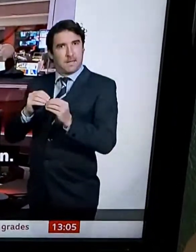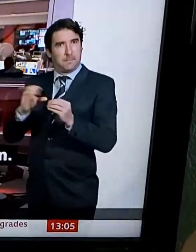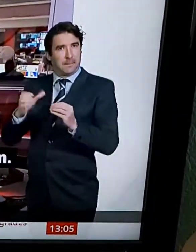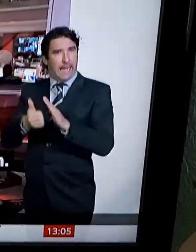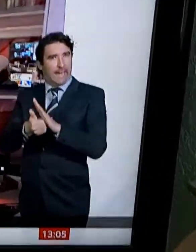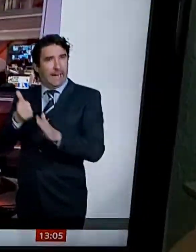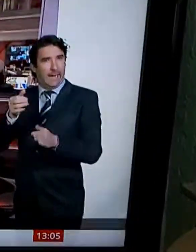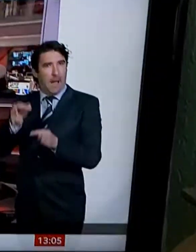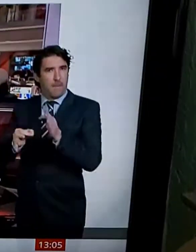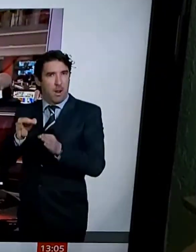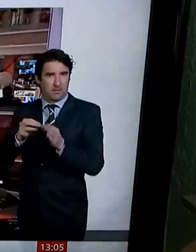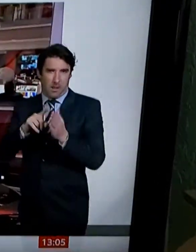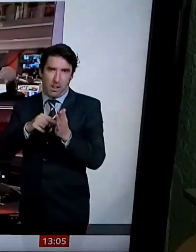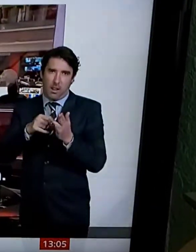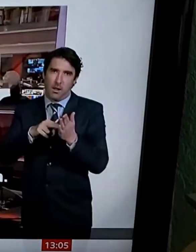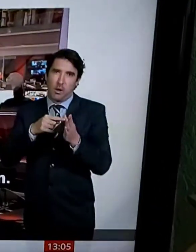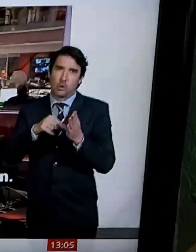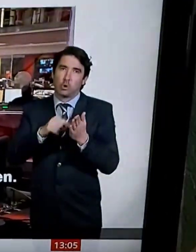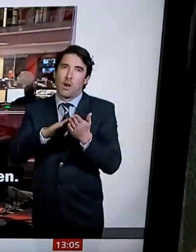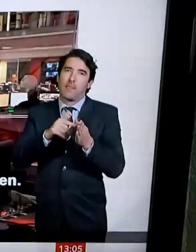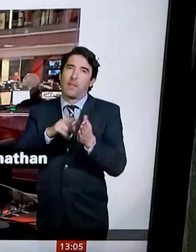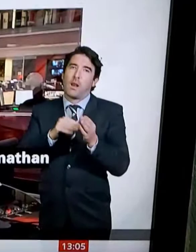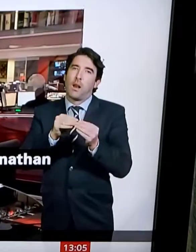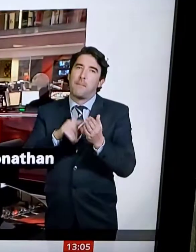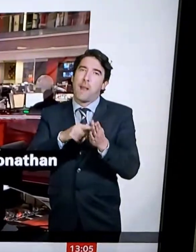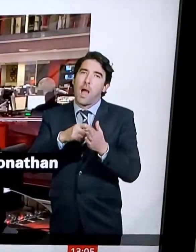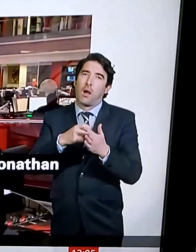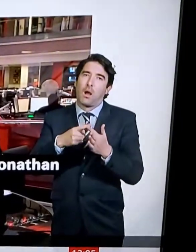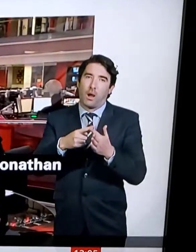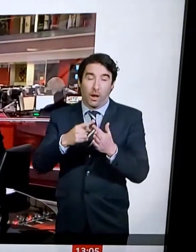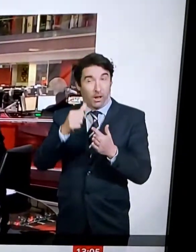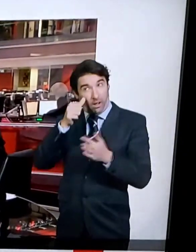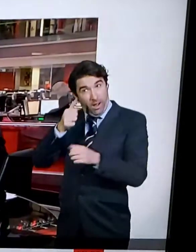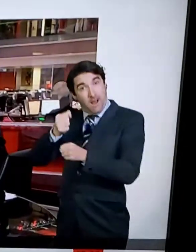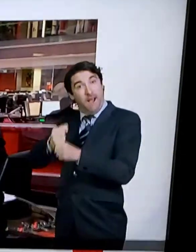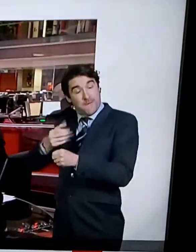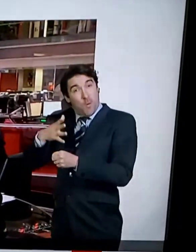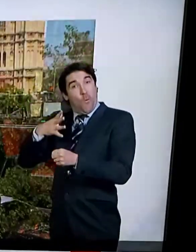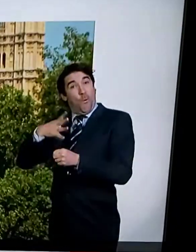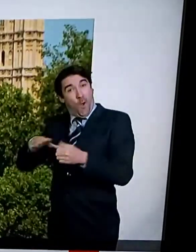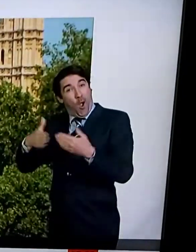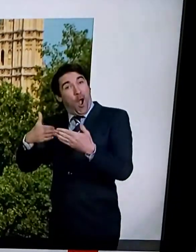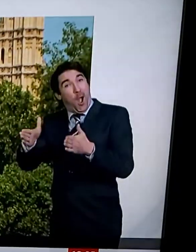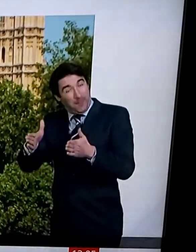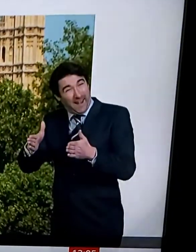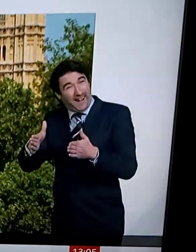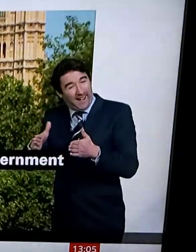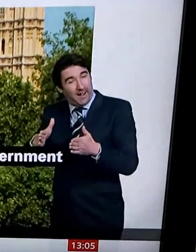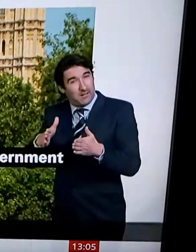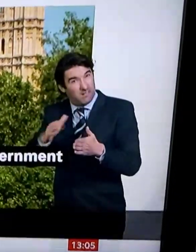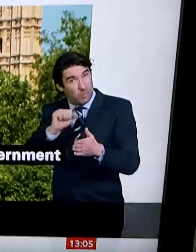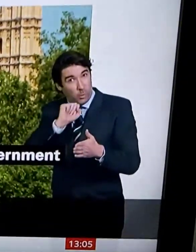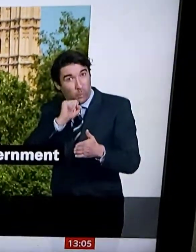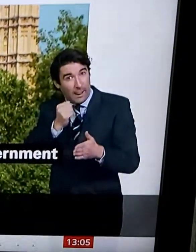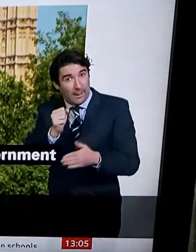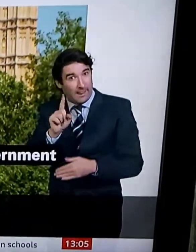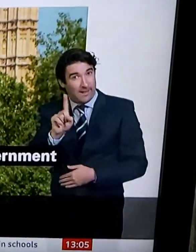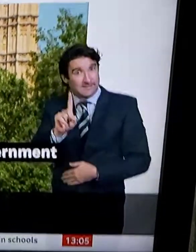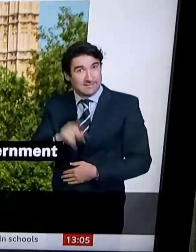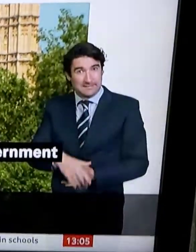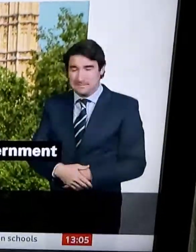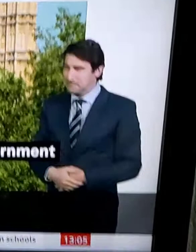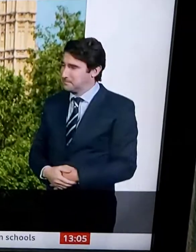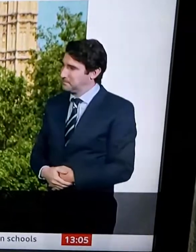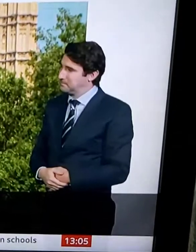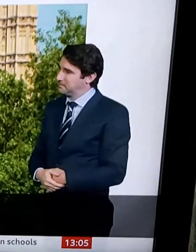our mothers. And then, after around an hour, the Border Force vessel did come out to feed this boat into the people of the